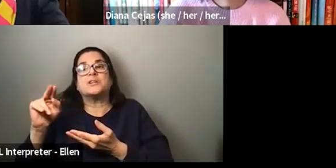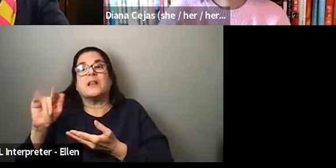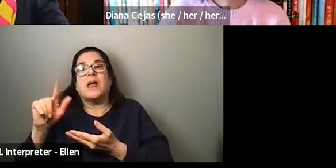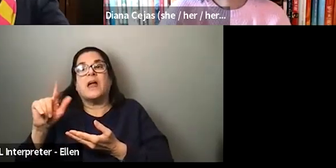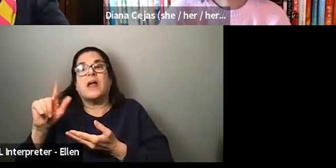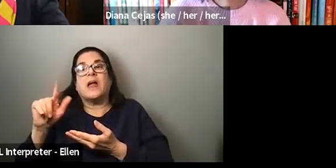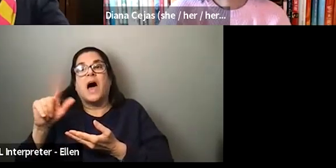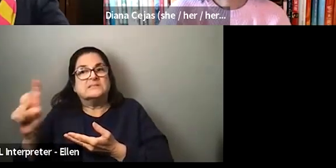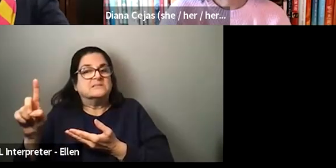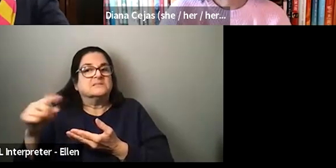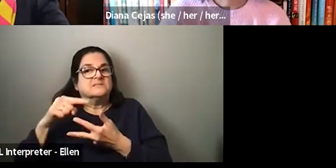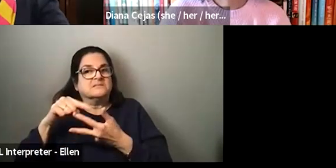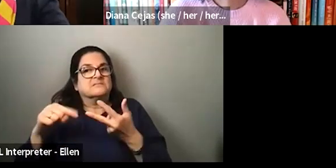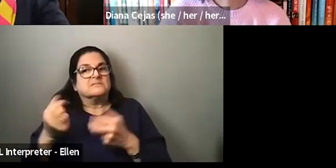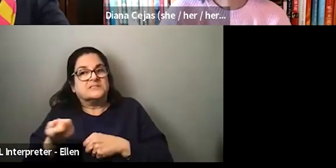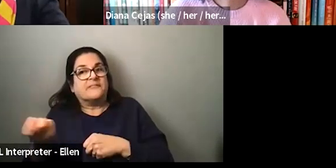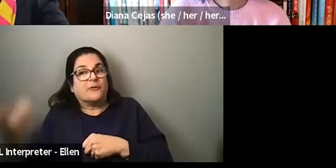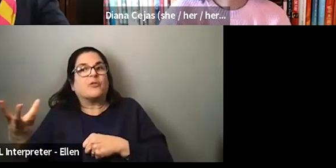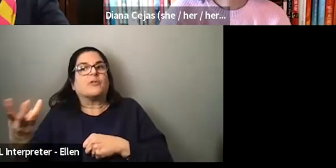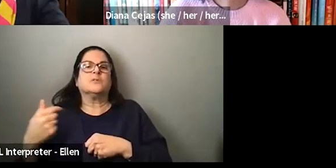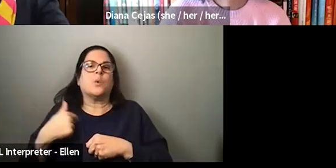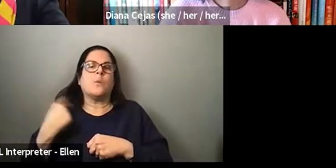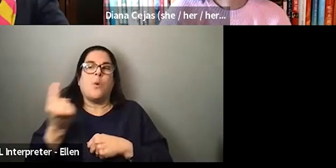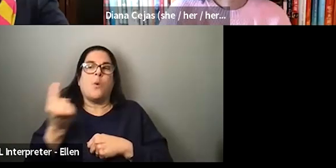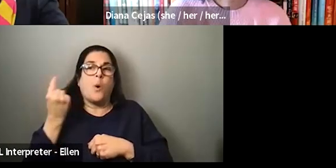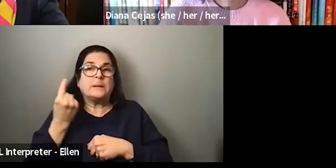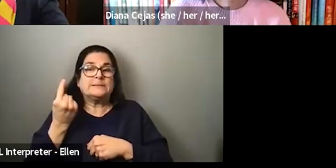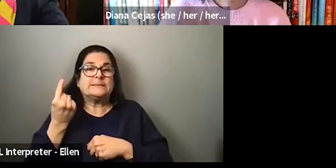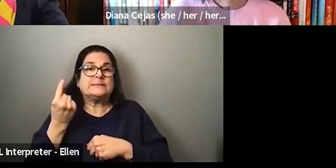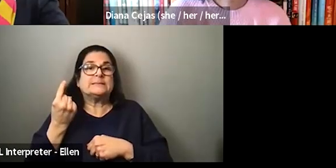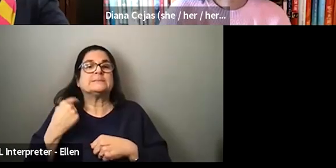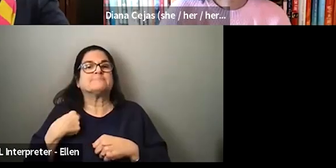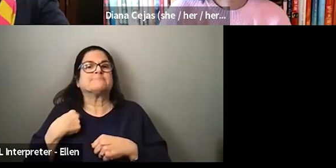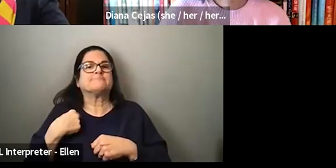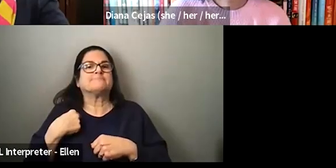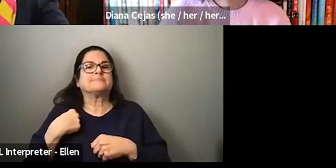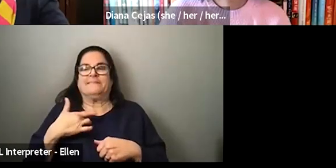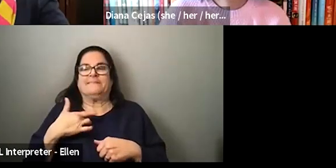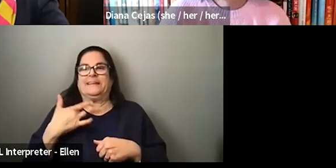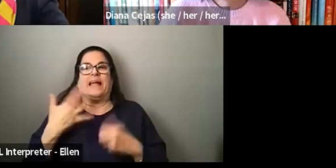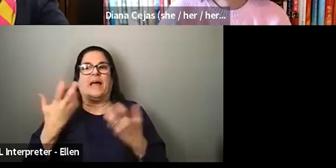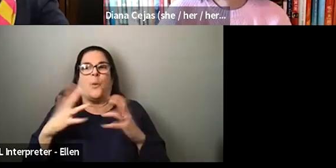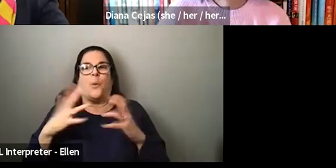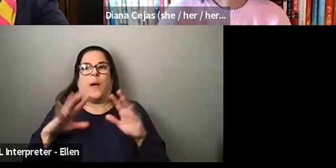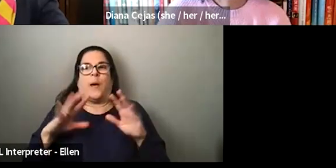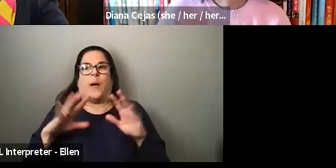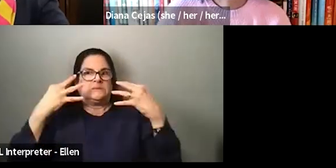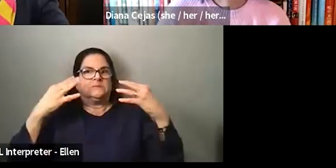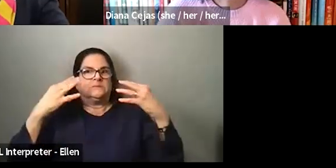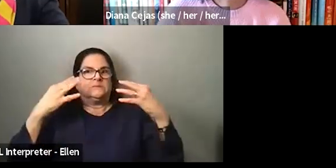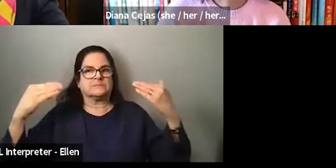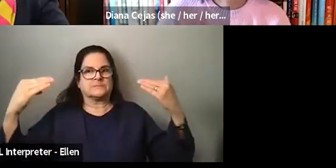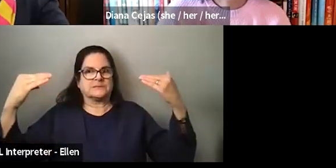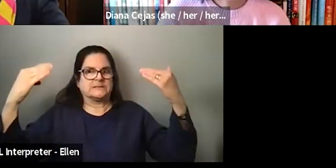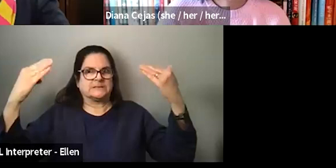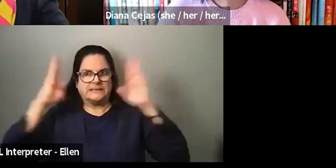me to try and, um, not be different, not draw attention, um, to myself,